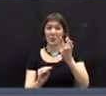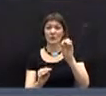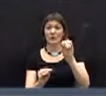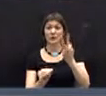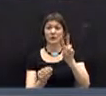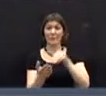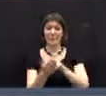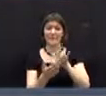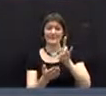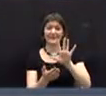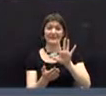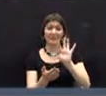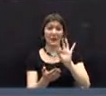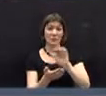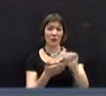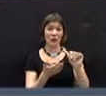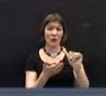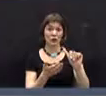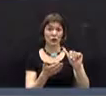,759.